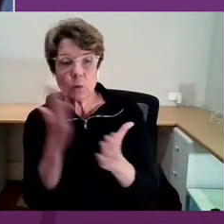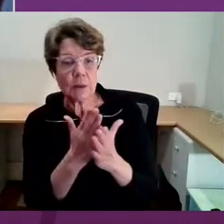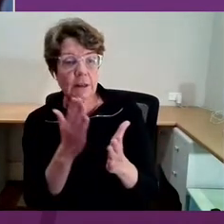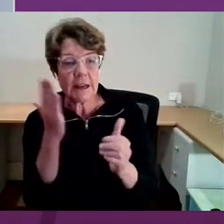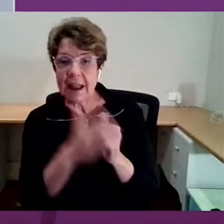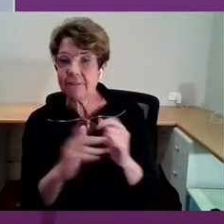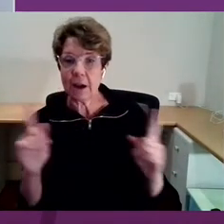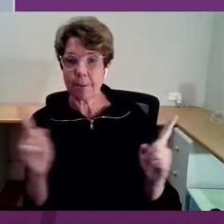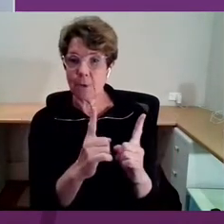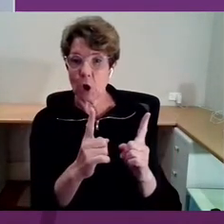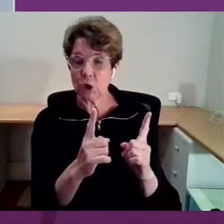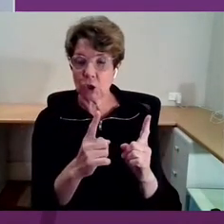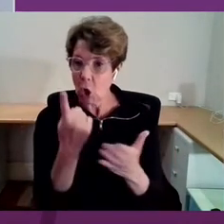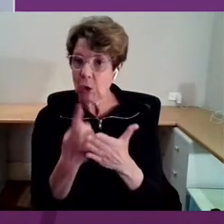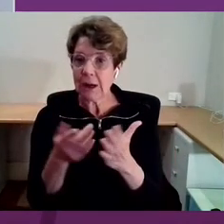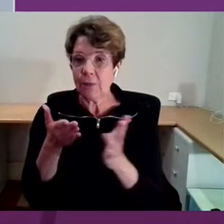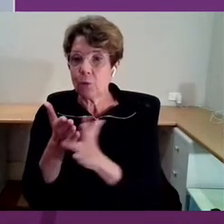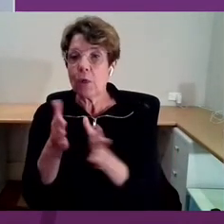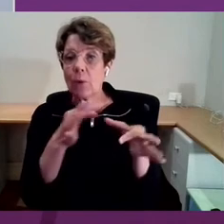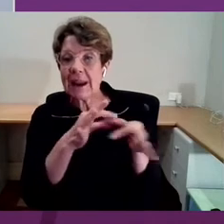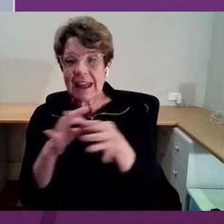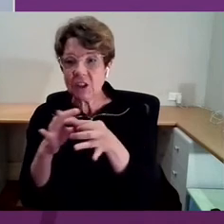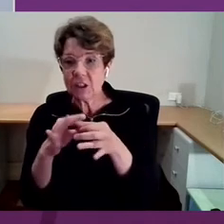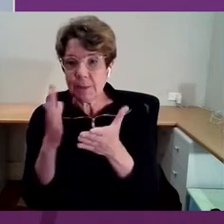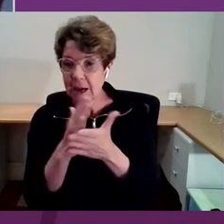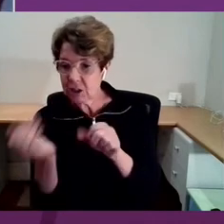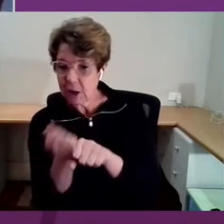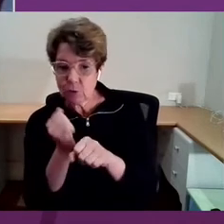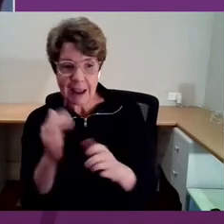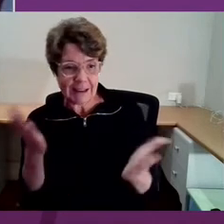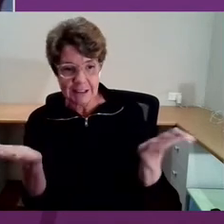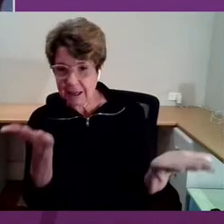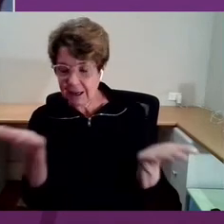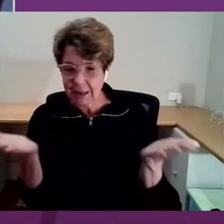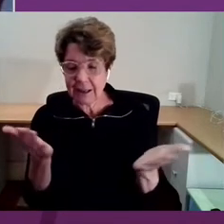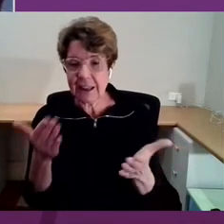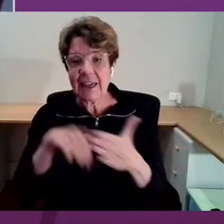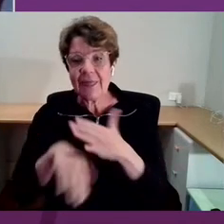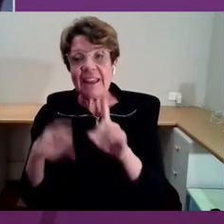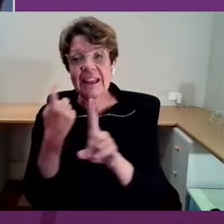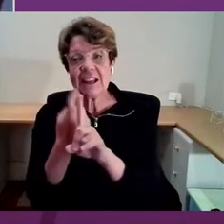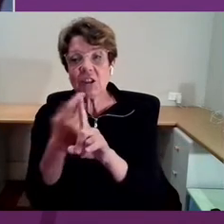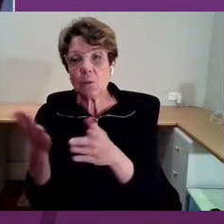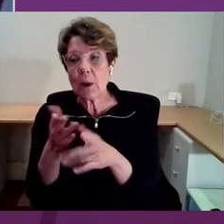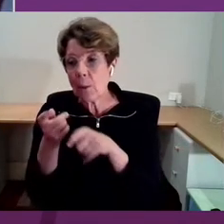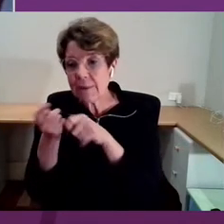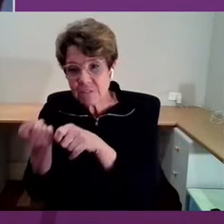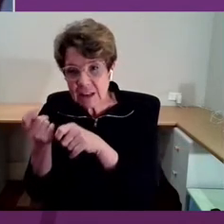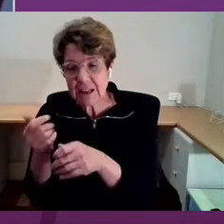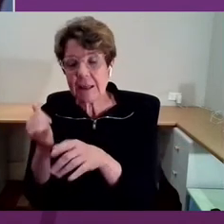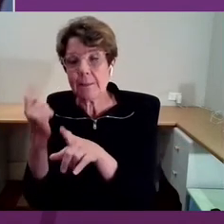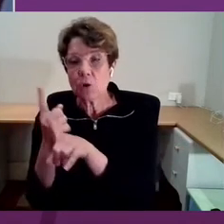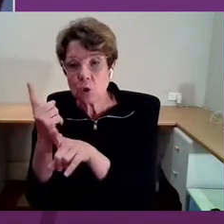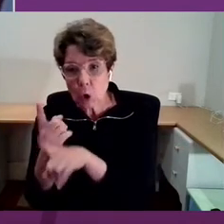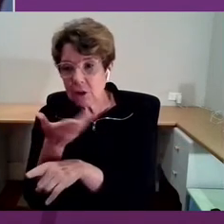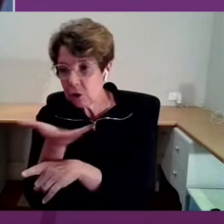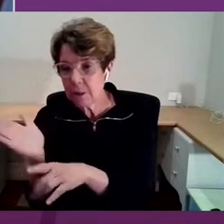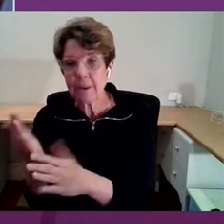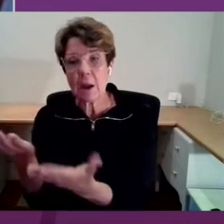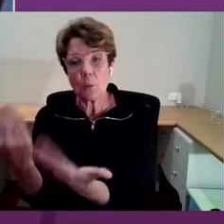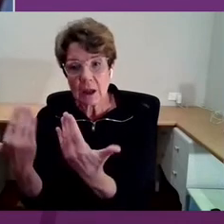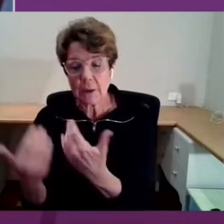wasn't for the relationship that we're creating with them in the kitchen where we're feeding them and talking to them and welcoming them.